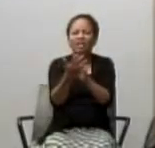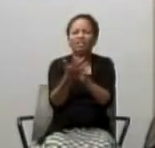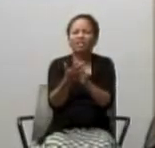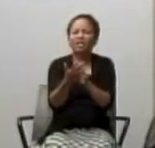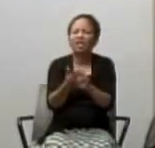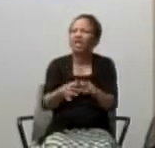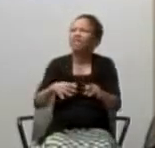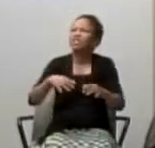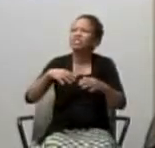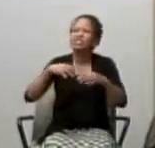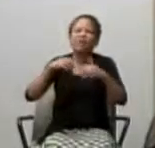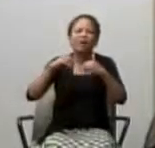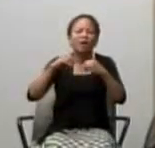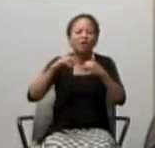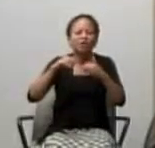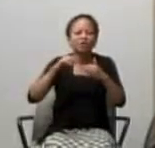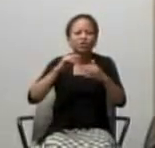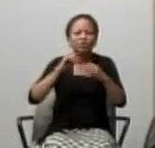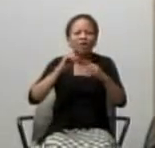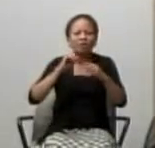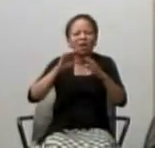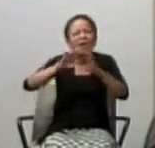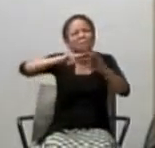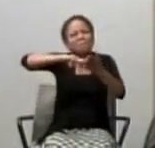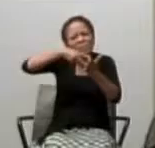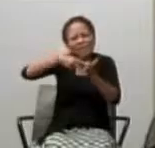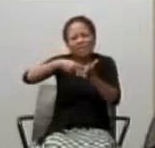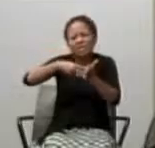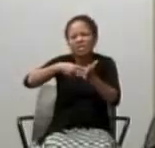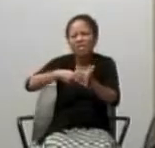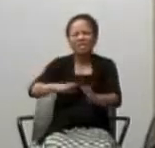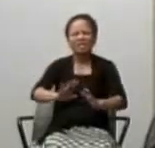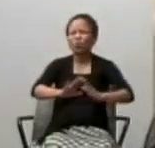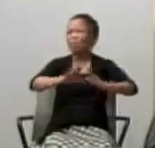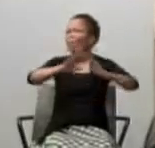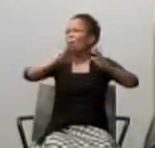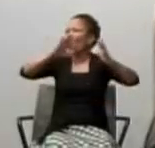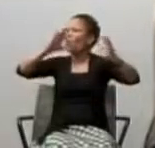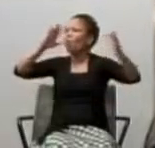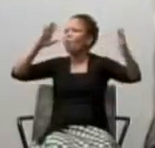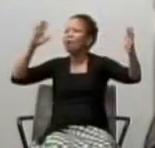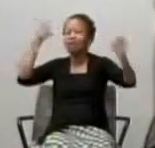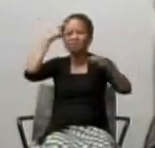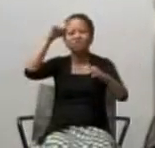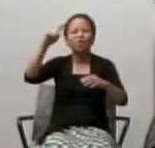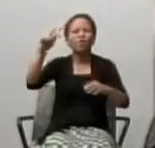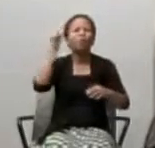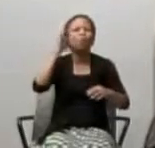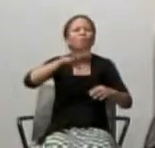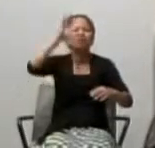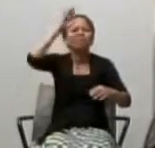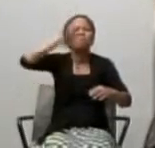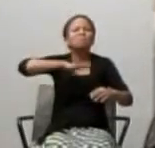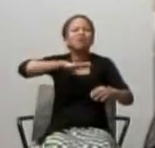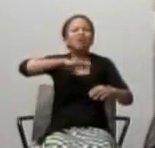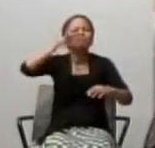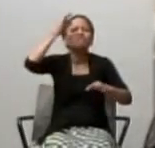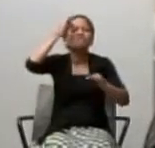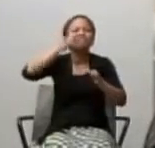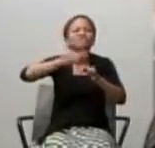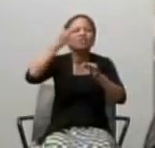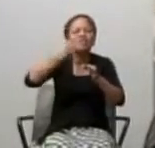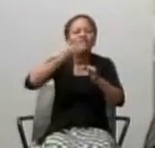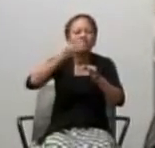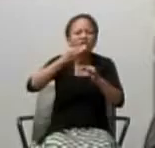woman, of faith. That God is able to look through, look through us, look